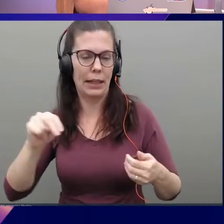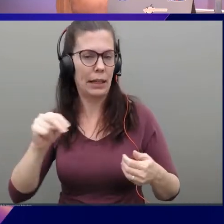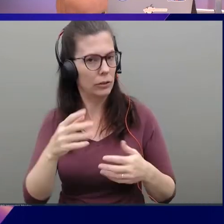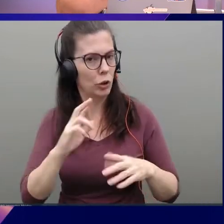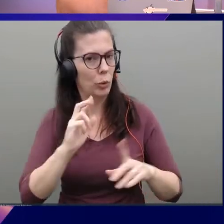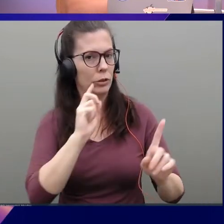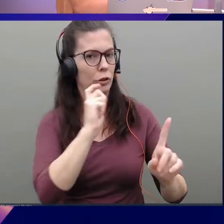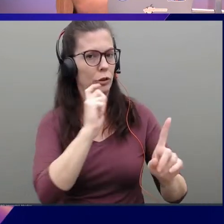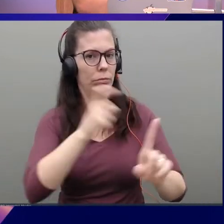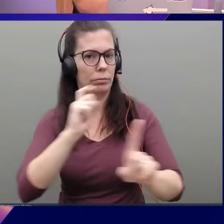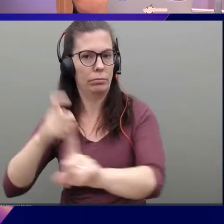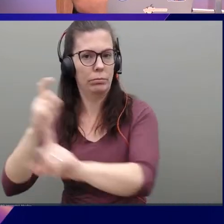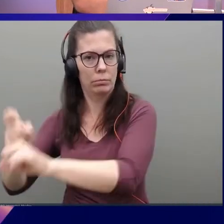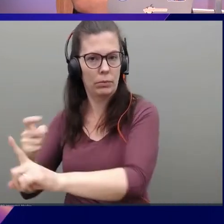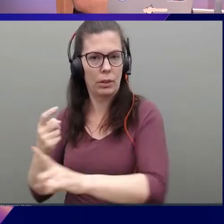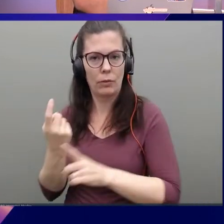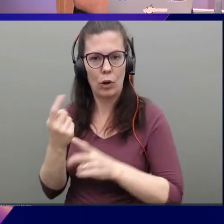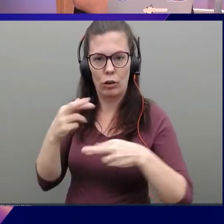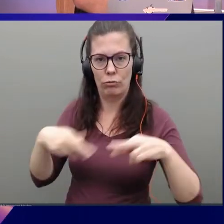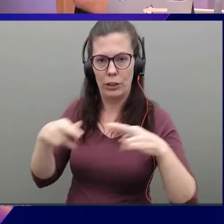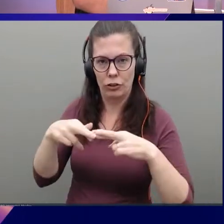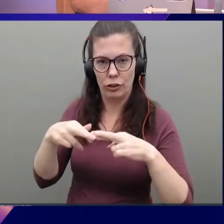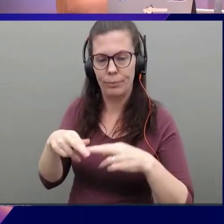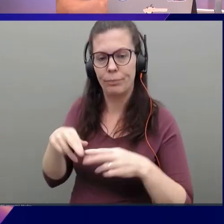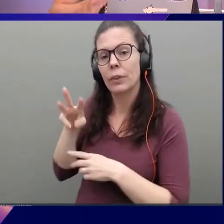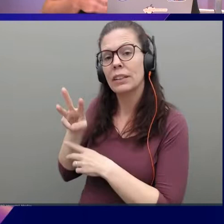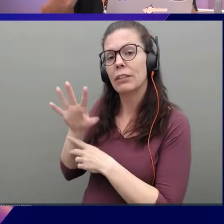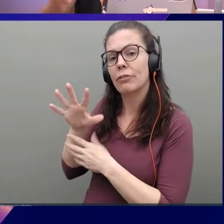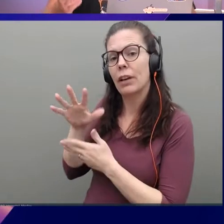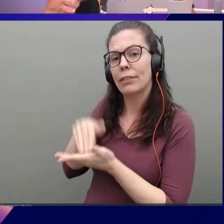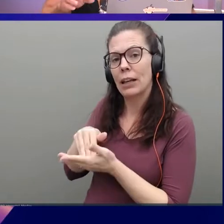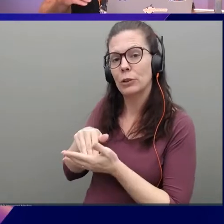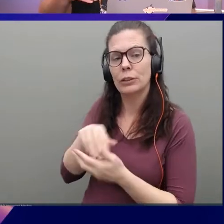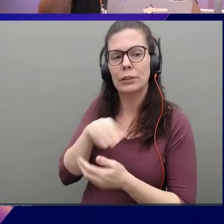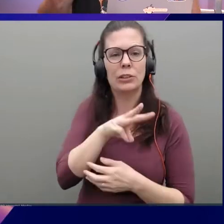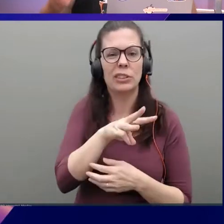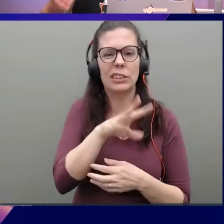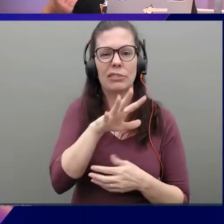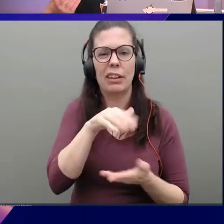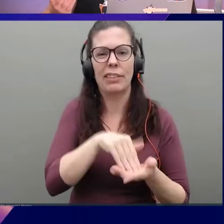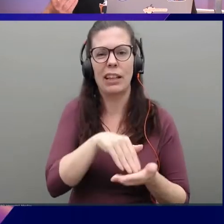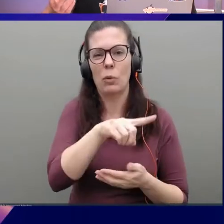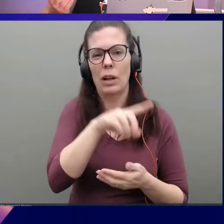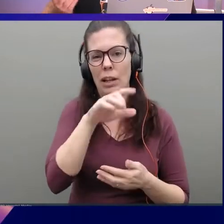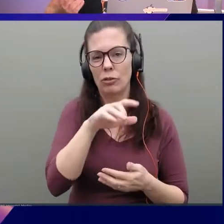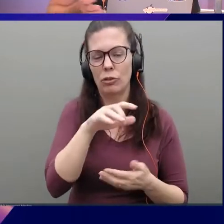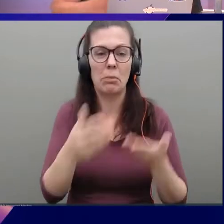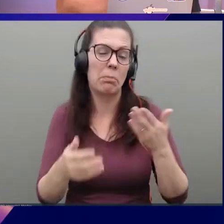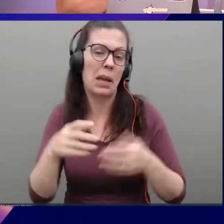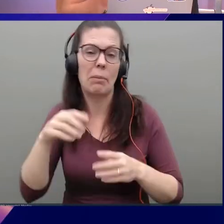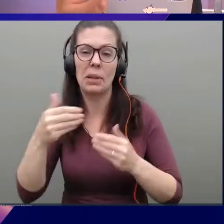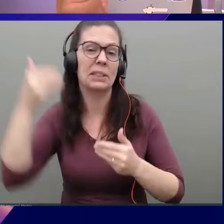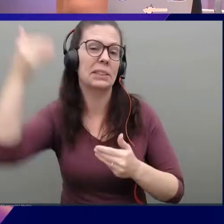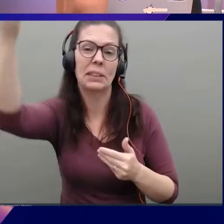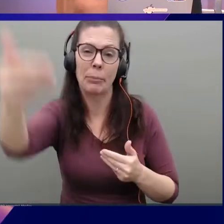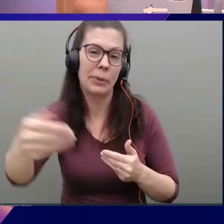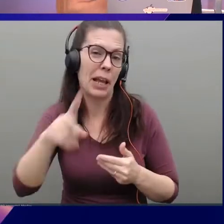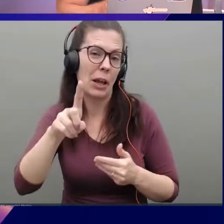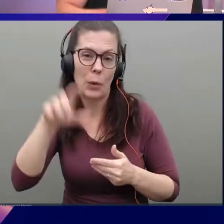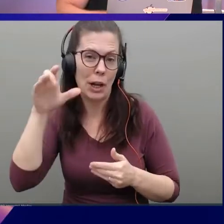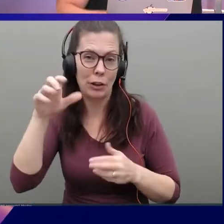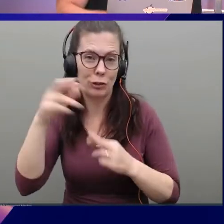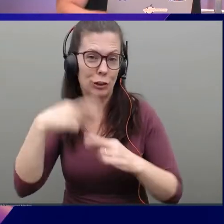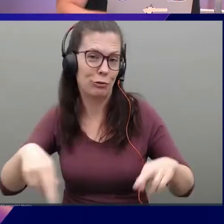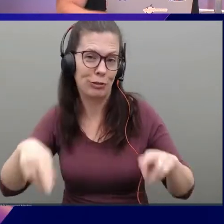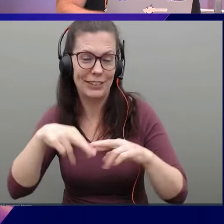And I'm just going from here 65,000 to 65,100 saying maybe we'll have 100 regions one day. You can modify